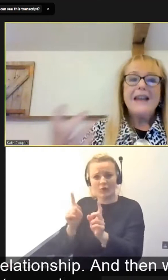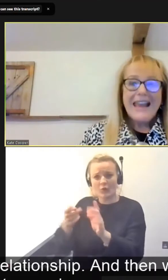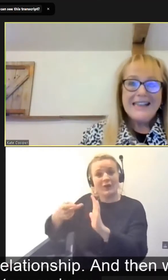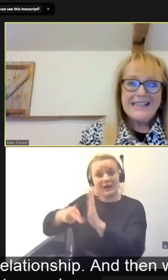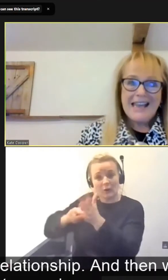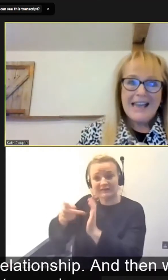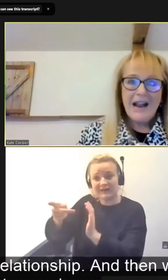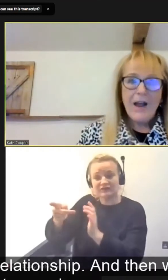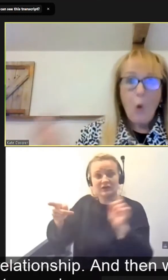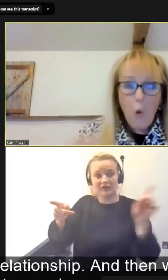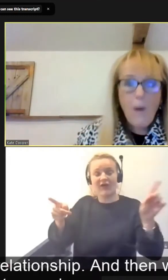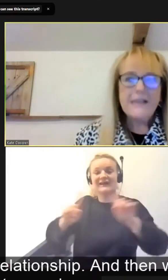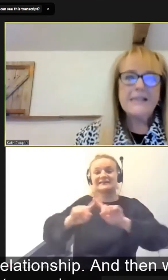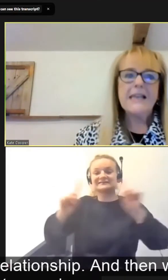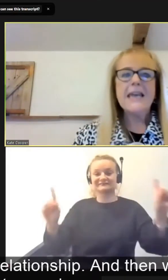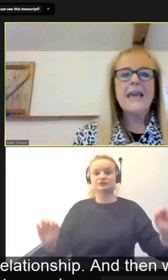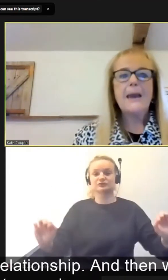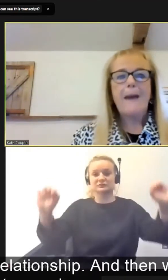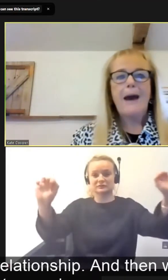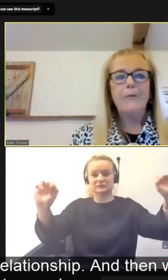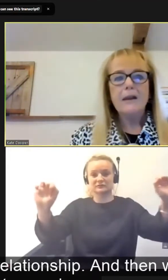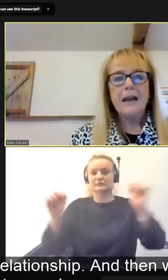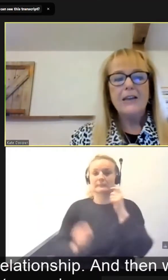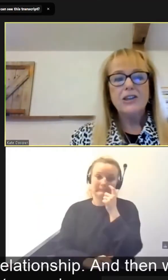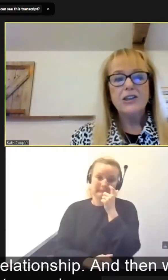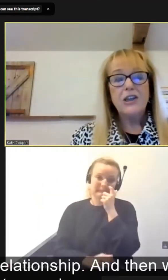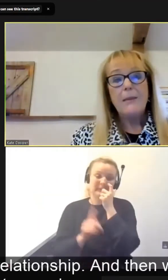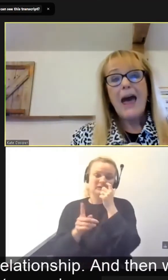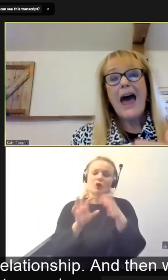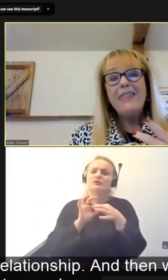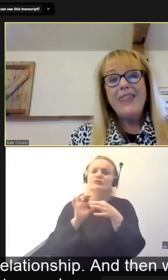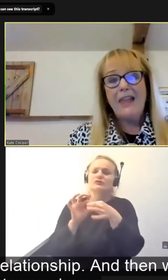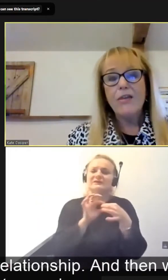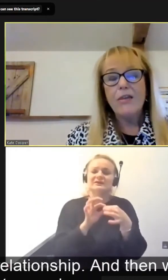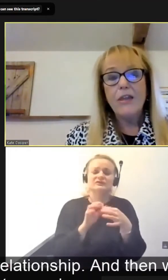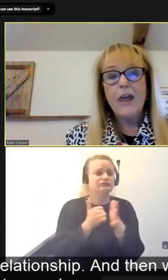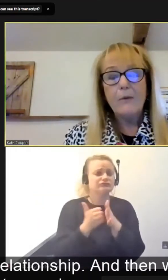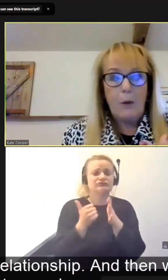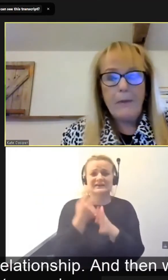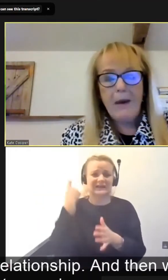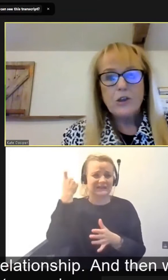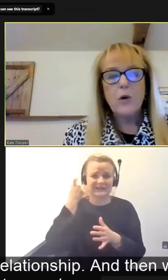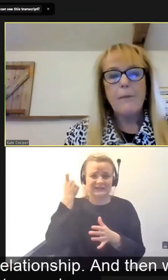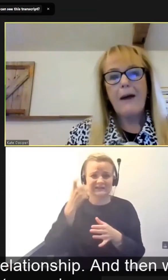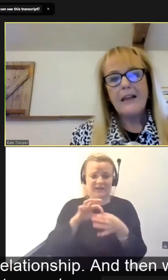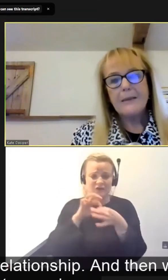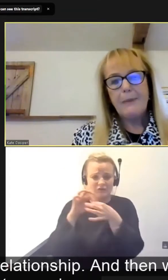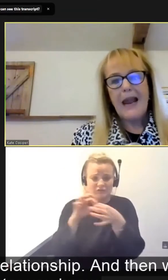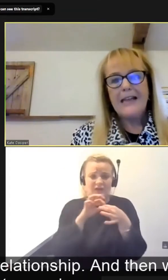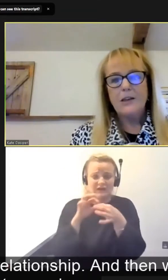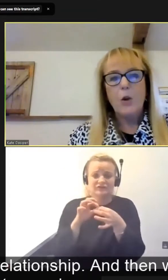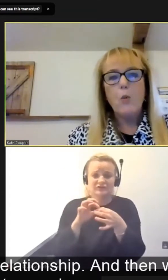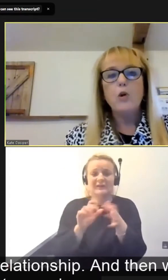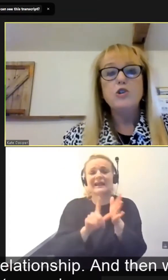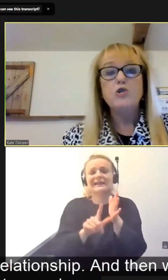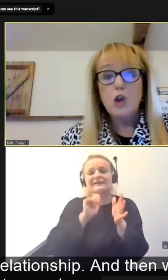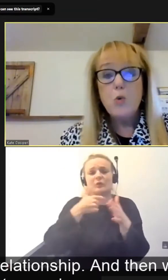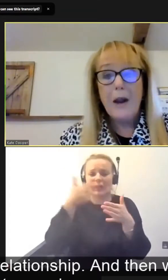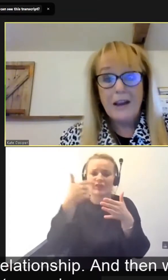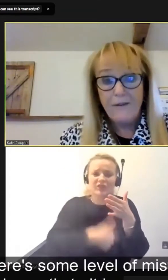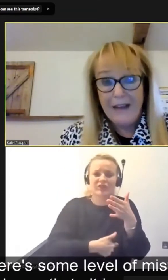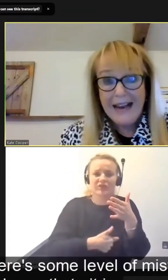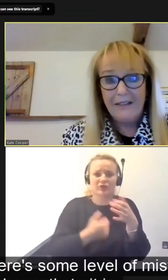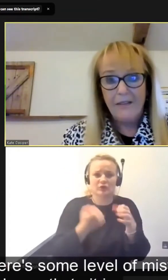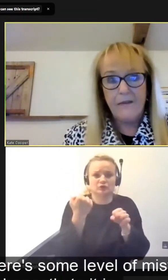So relating, always thinking about the relationship. And then, well, we might talk about that a bit later, you know, what do you